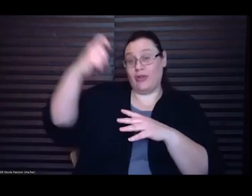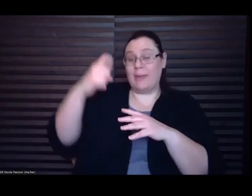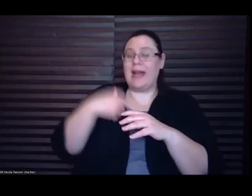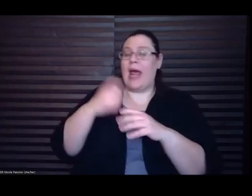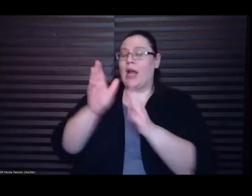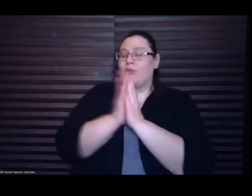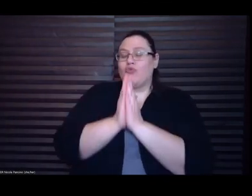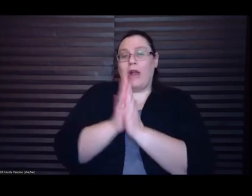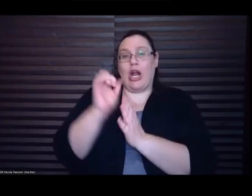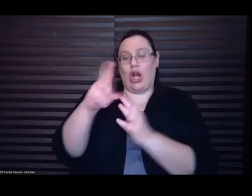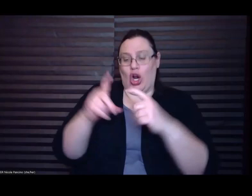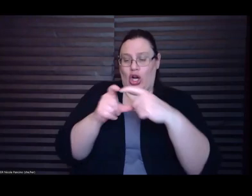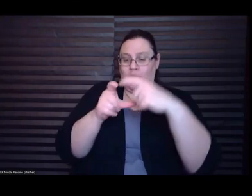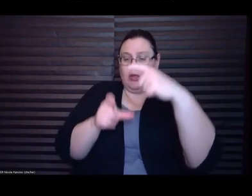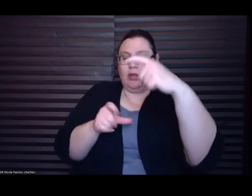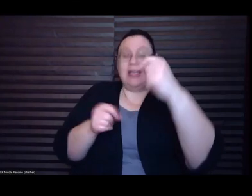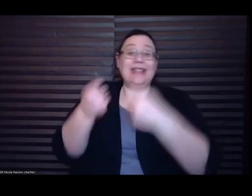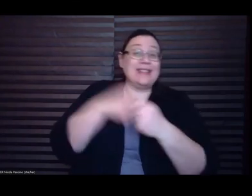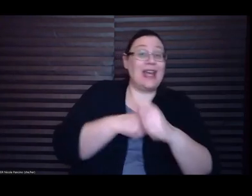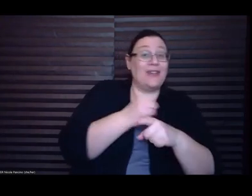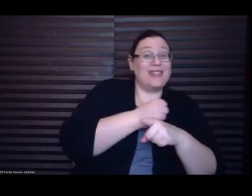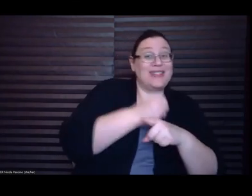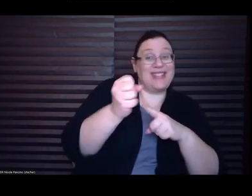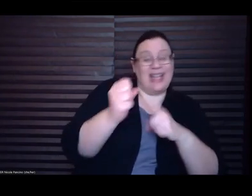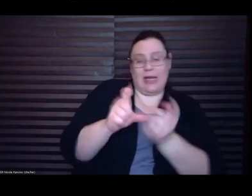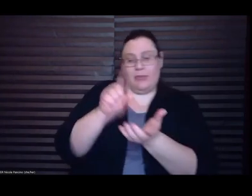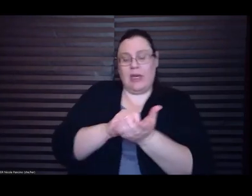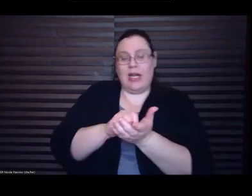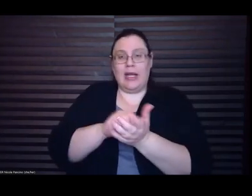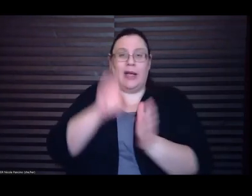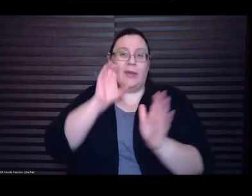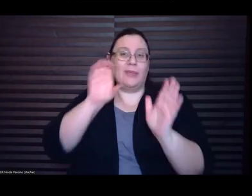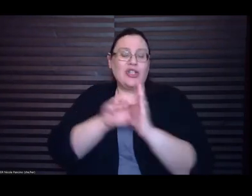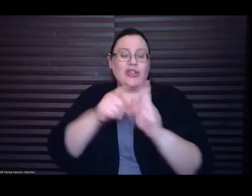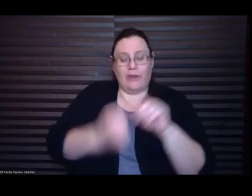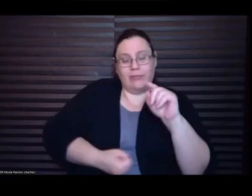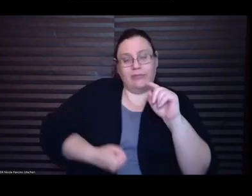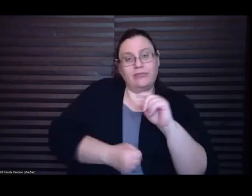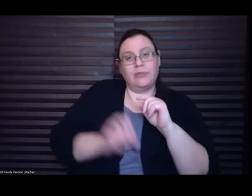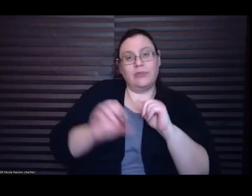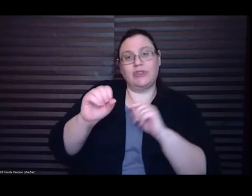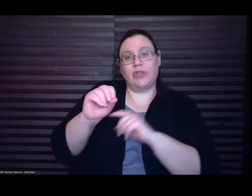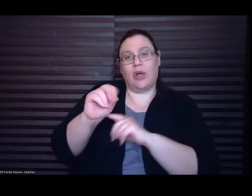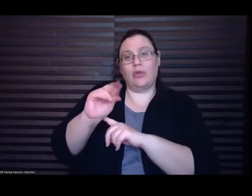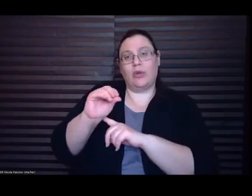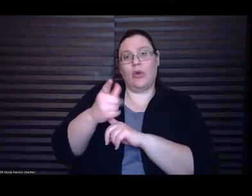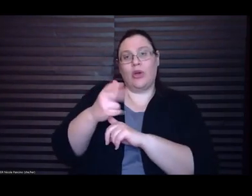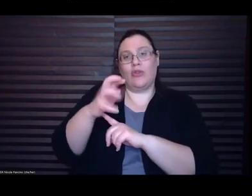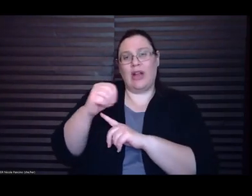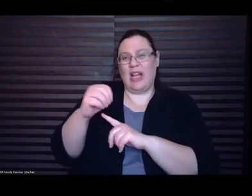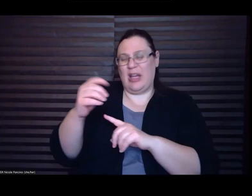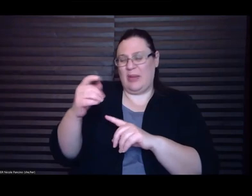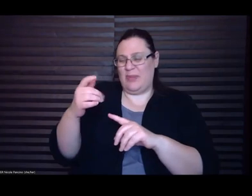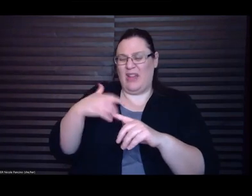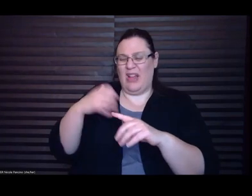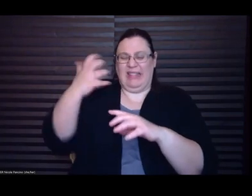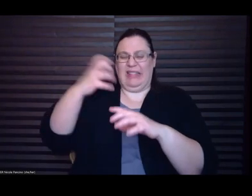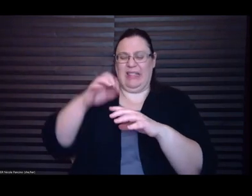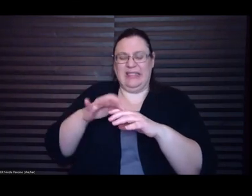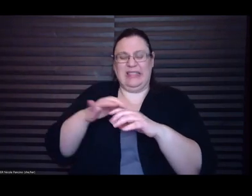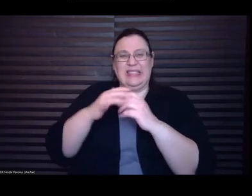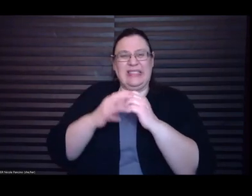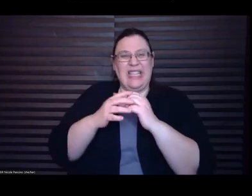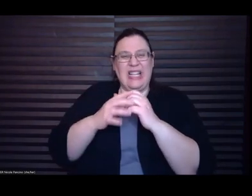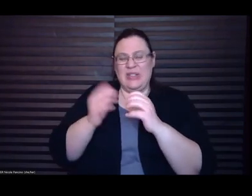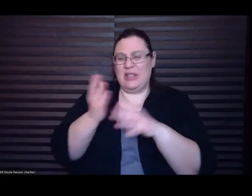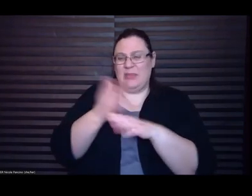her sonogram. She felt stinging cuts on her knuckles and in the webbing between her fingers, saw the warm blood running down her wrists